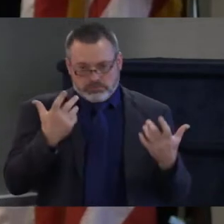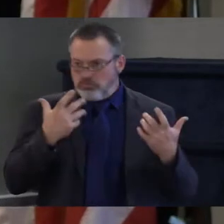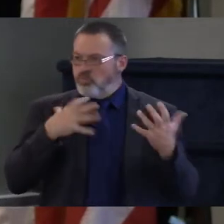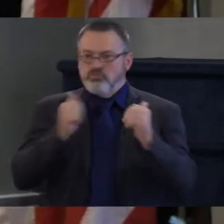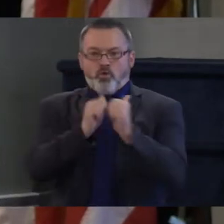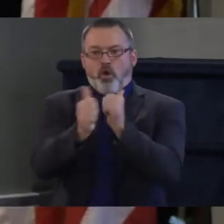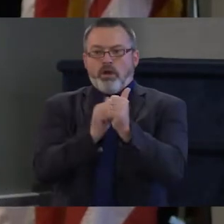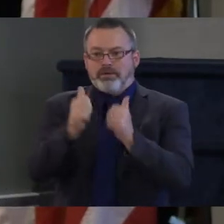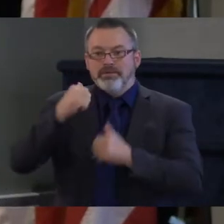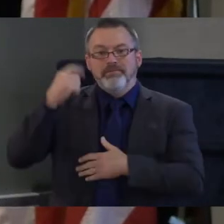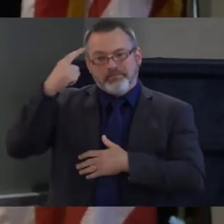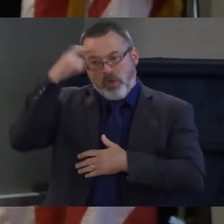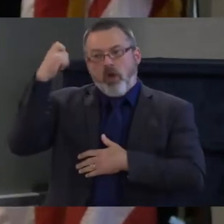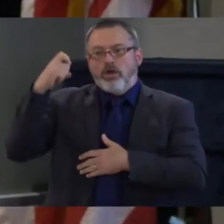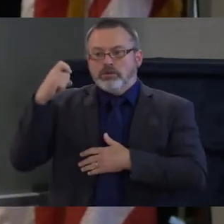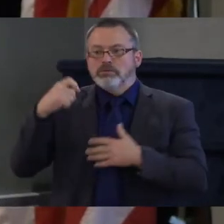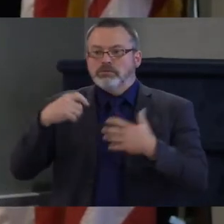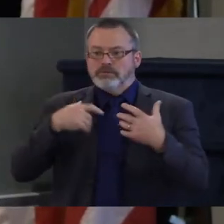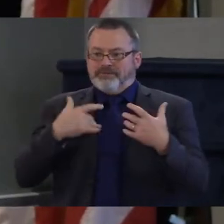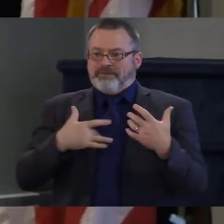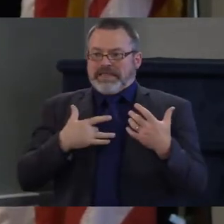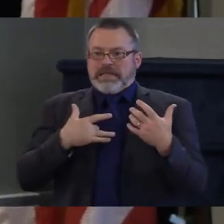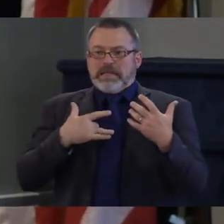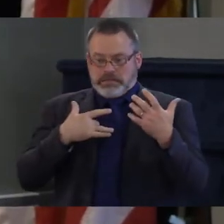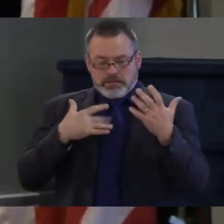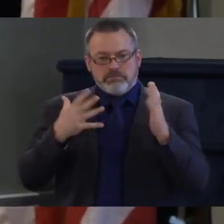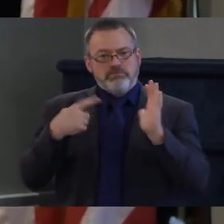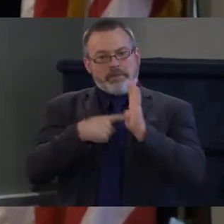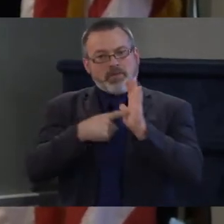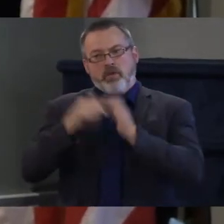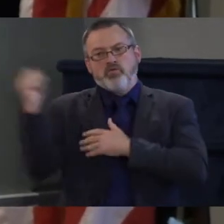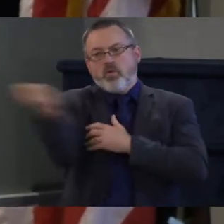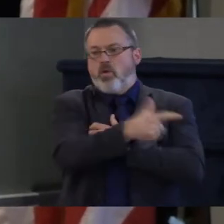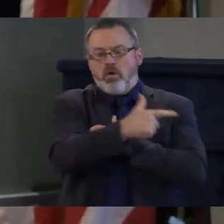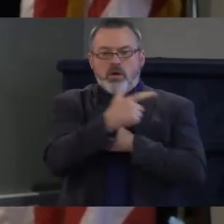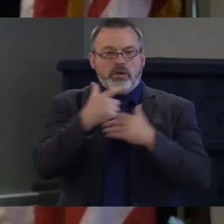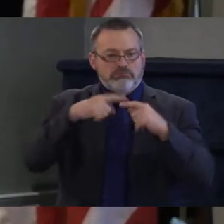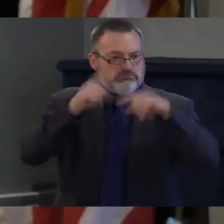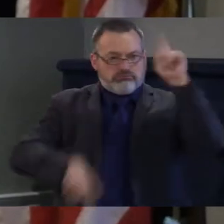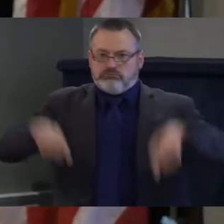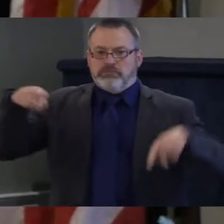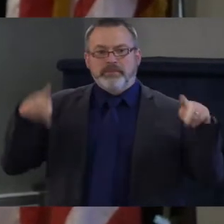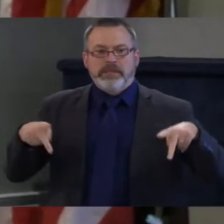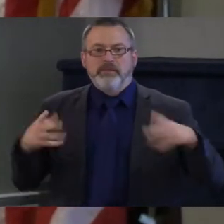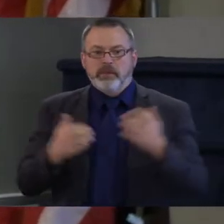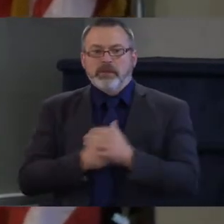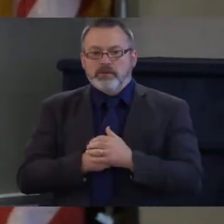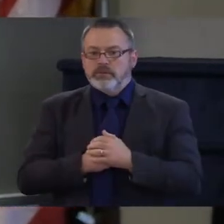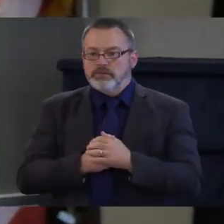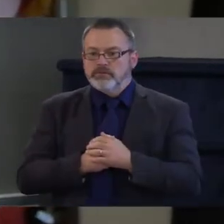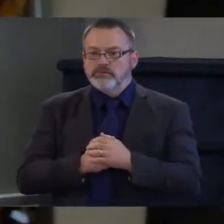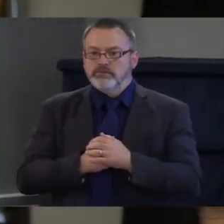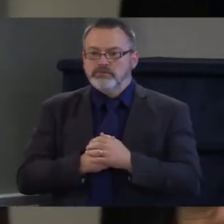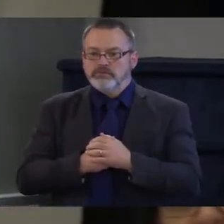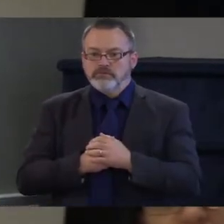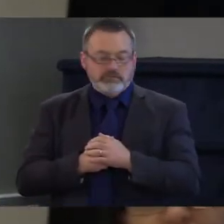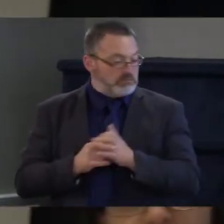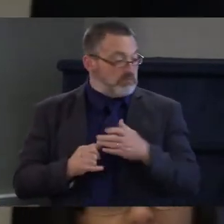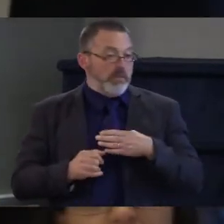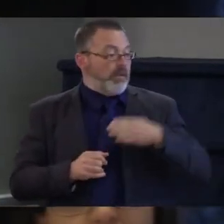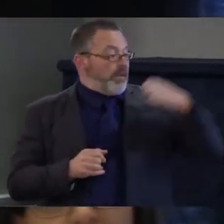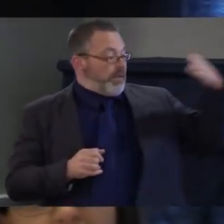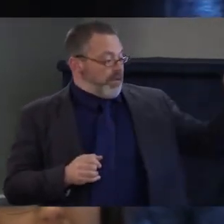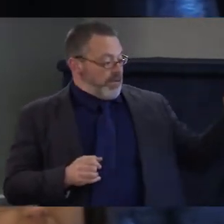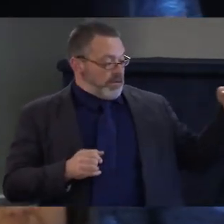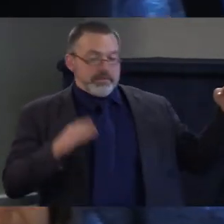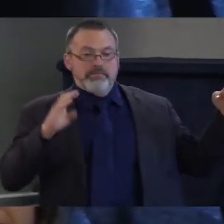everyone and anyone no matter no matter their circumstances. Becca Ballin. So I think you all